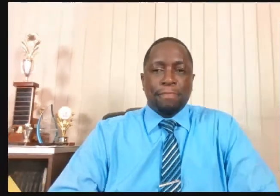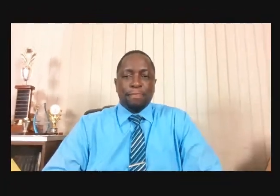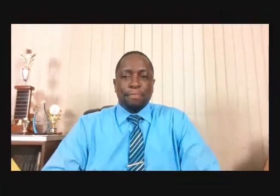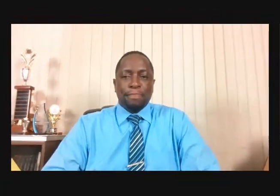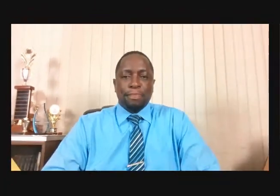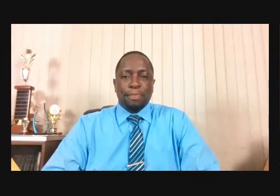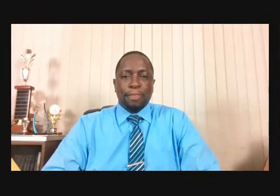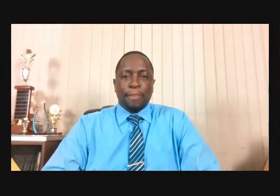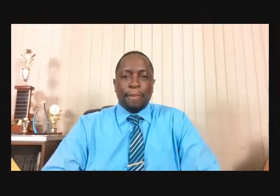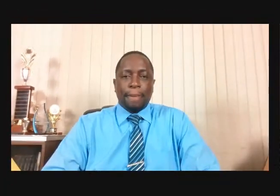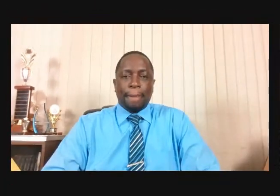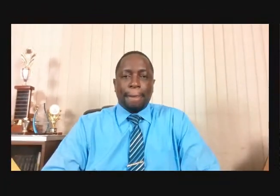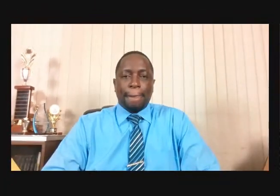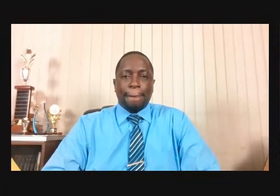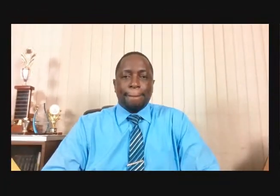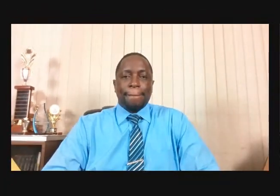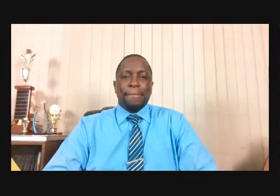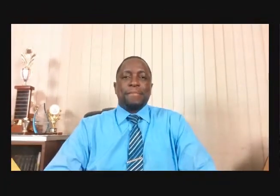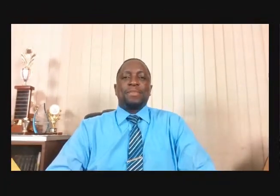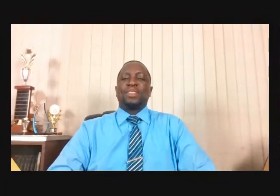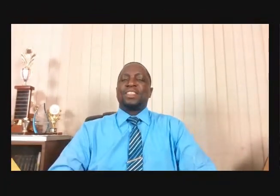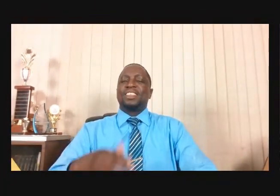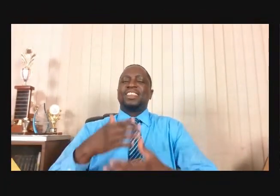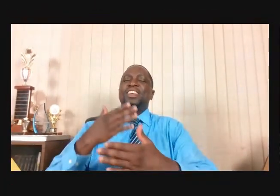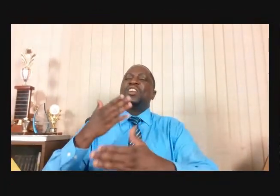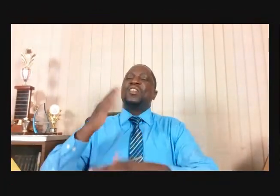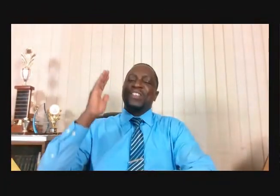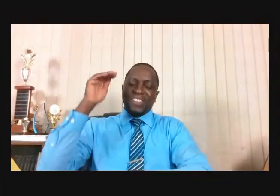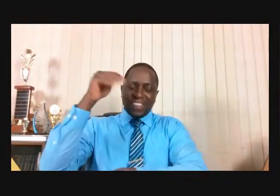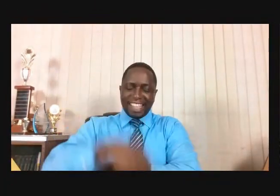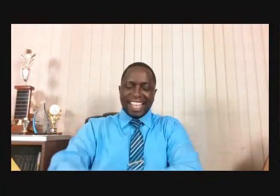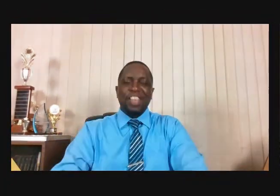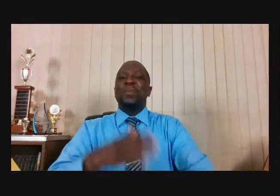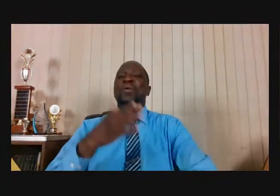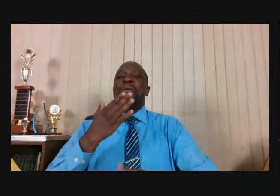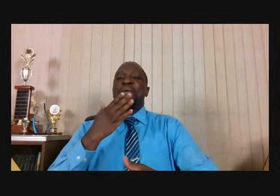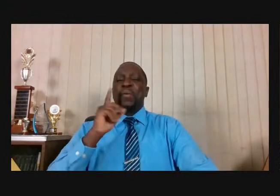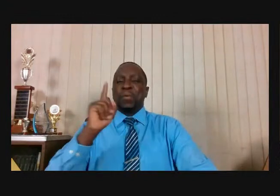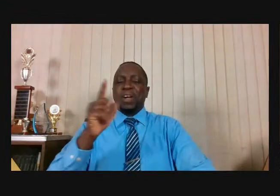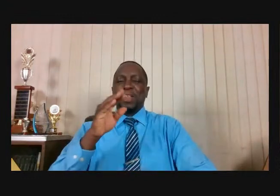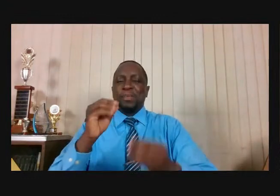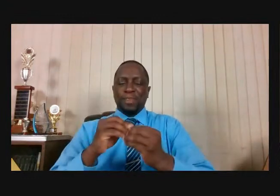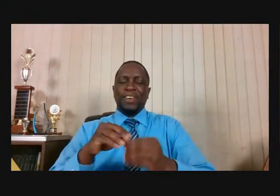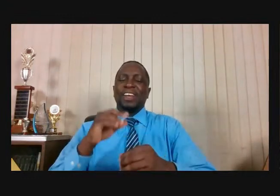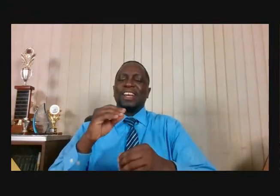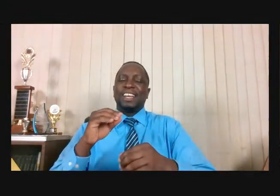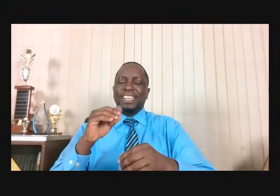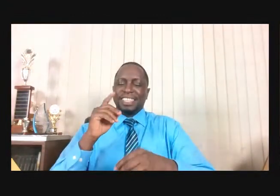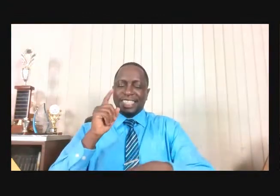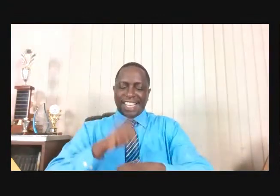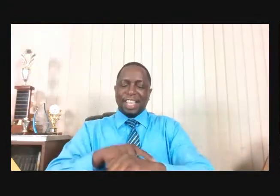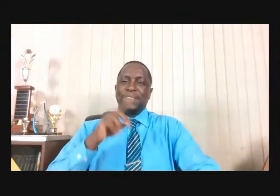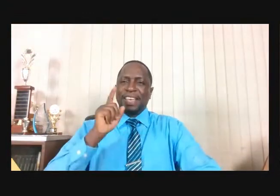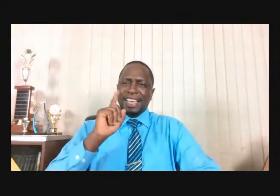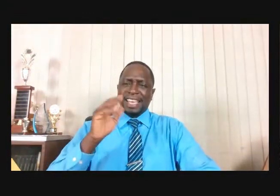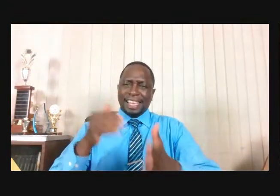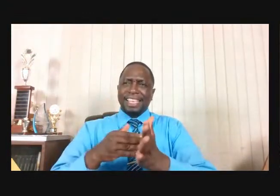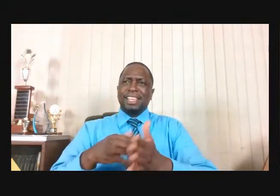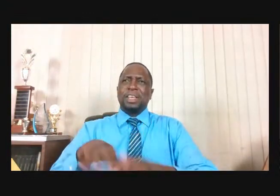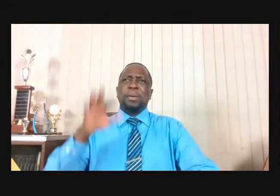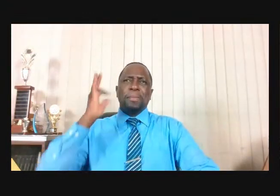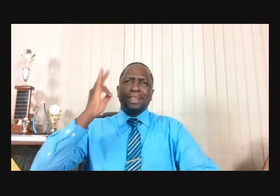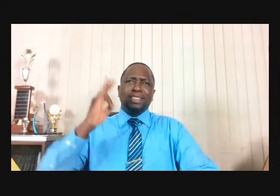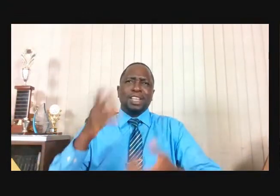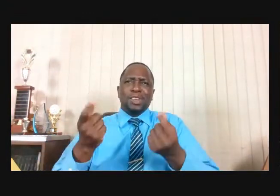Good night, good night, good One more time again. Pastor has done it again and